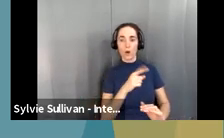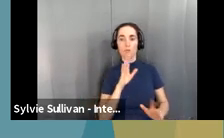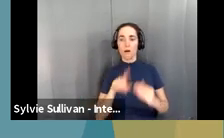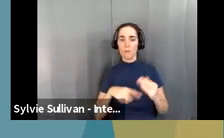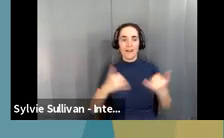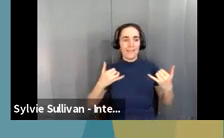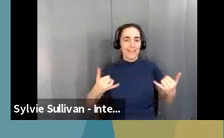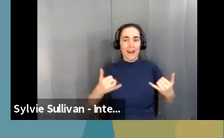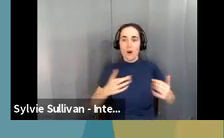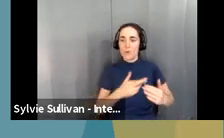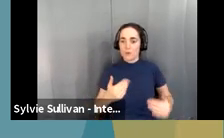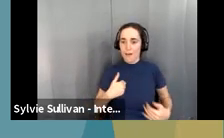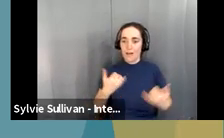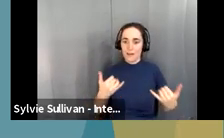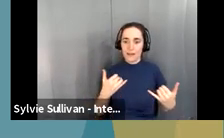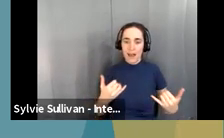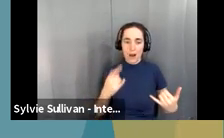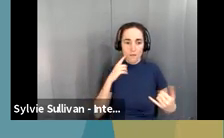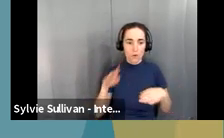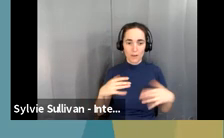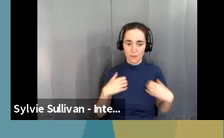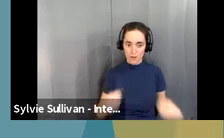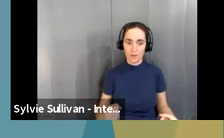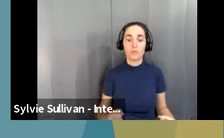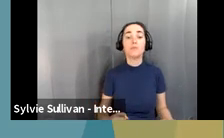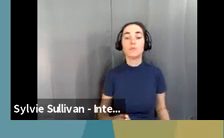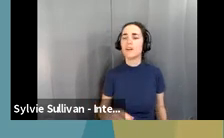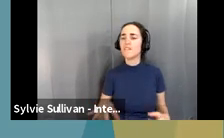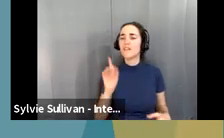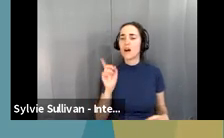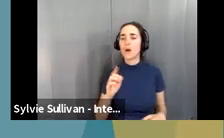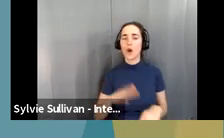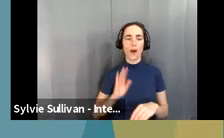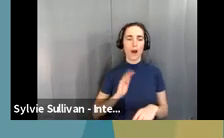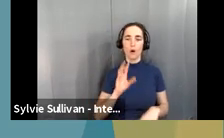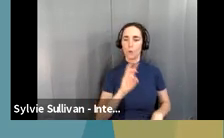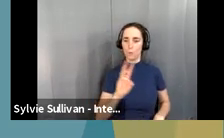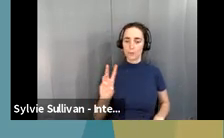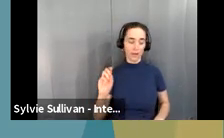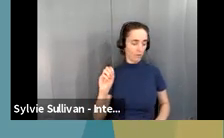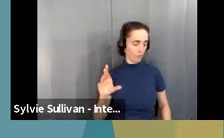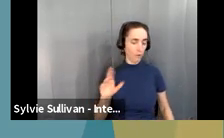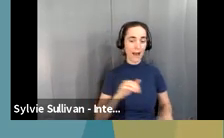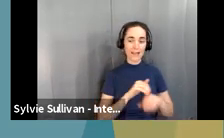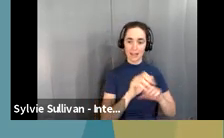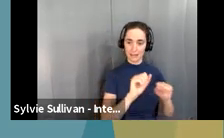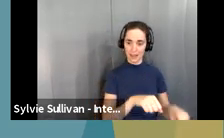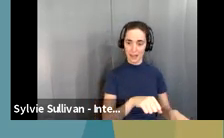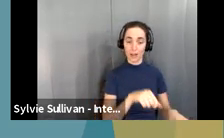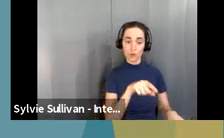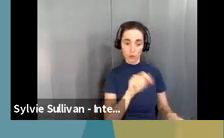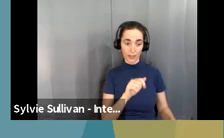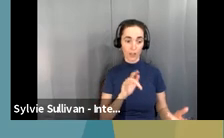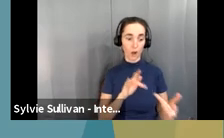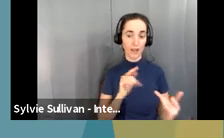resources that we have in terms of behavioral health. Um, this can be found on our website too, or I can send it to you. can reach out to me directly